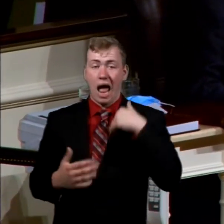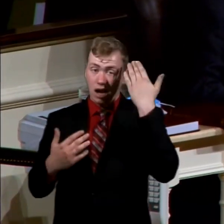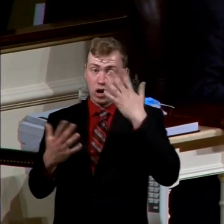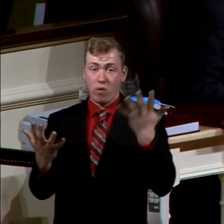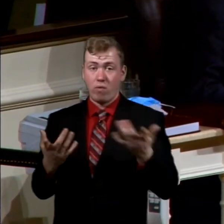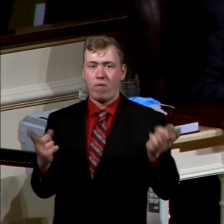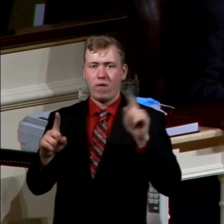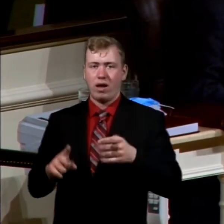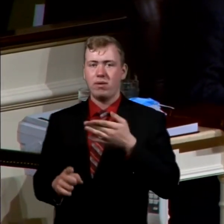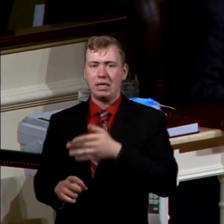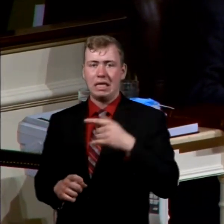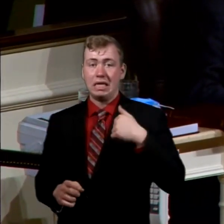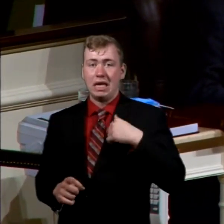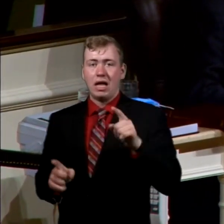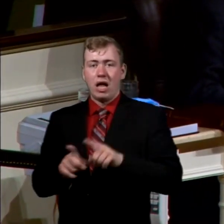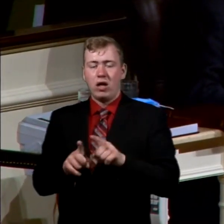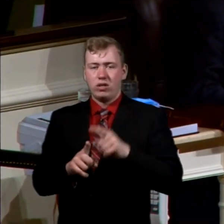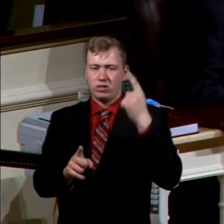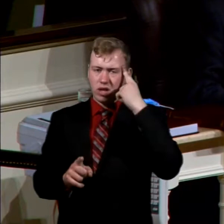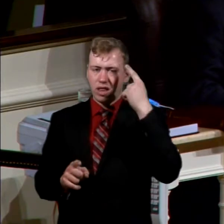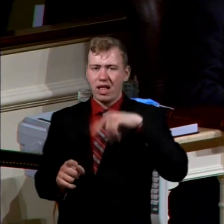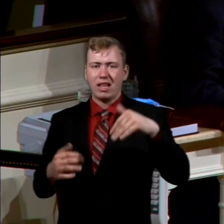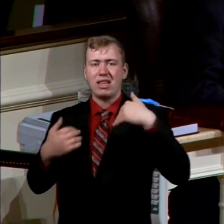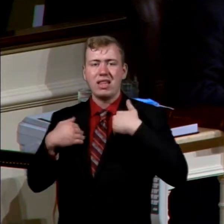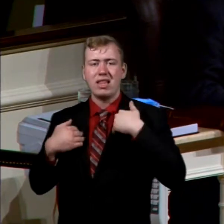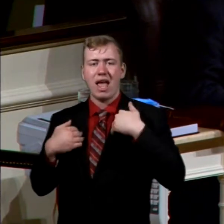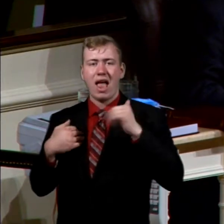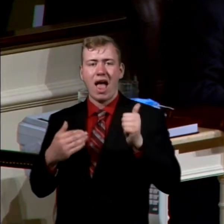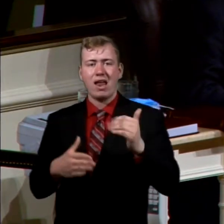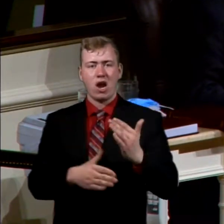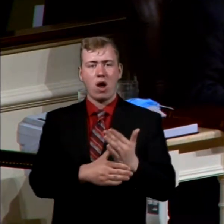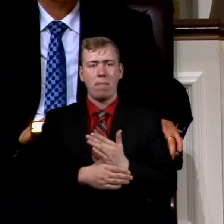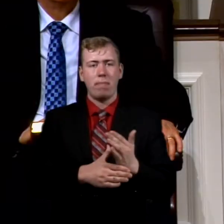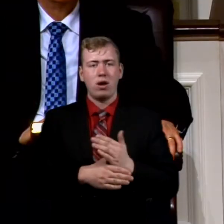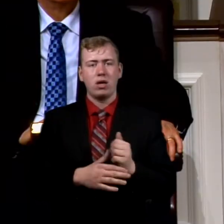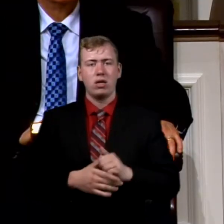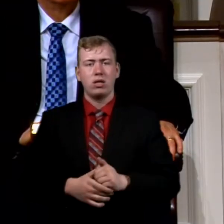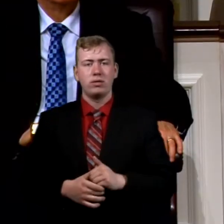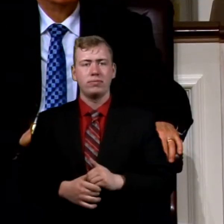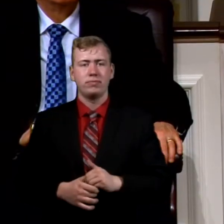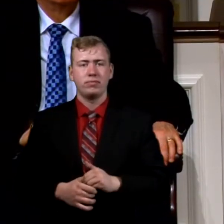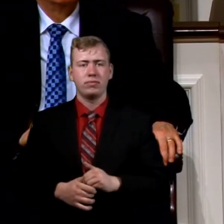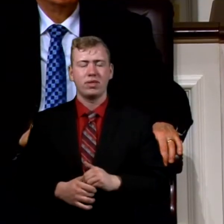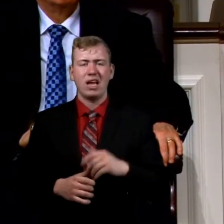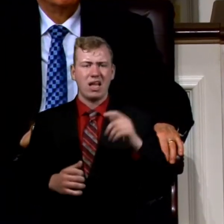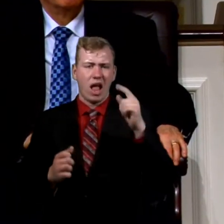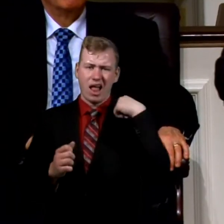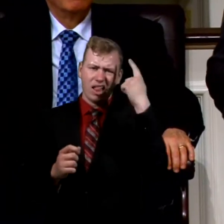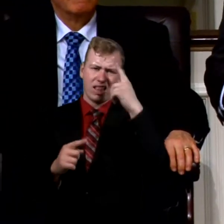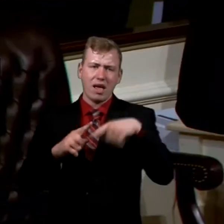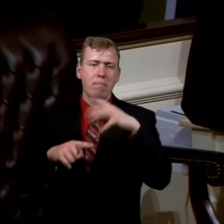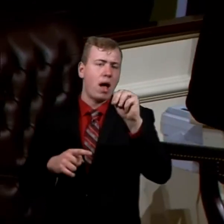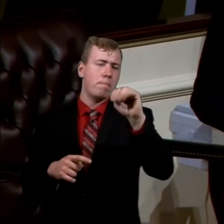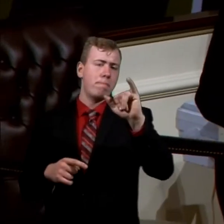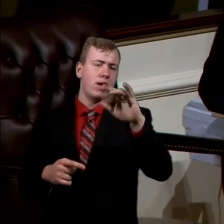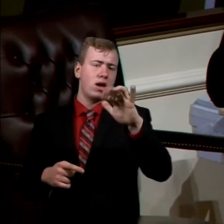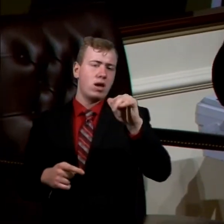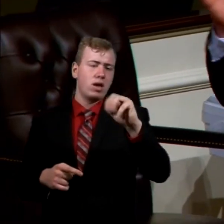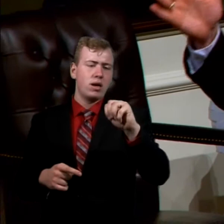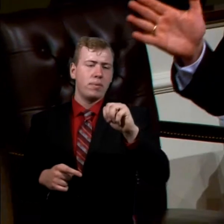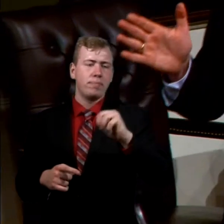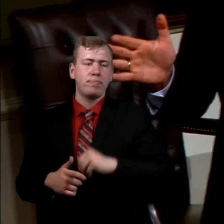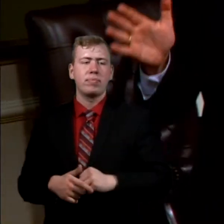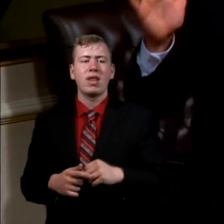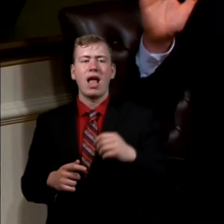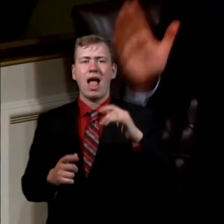happened there, but I also think that they had a partner. And I think about Miriam. As mama went